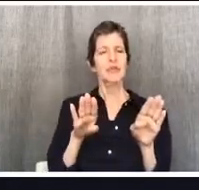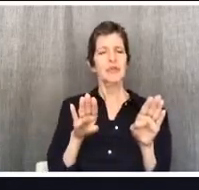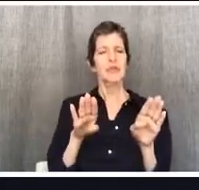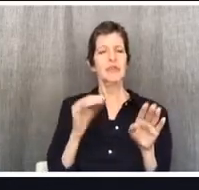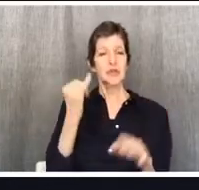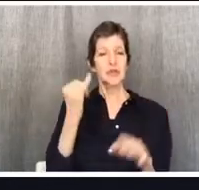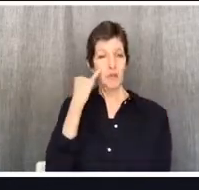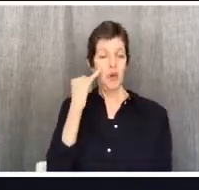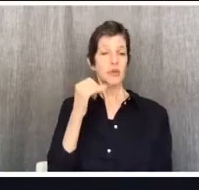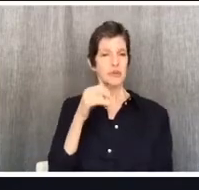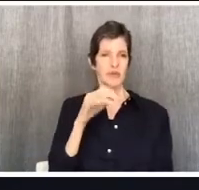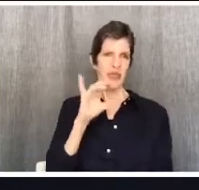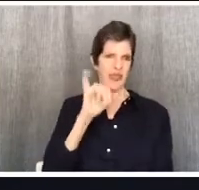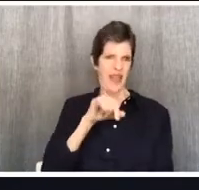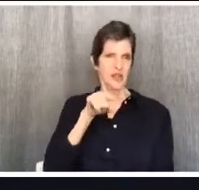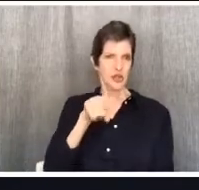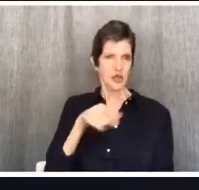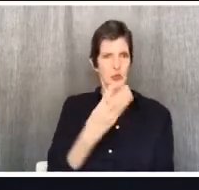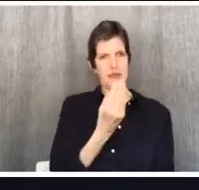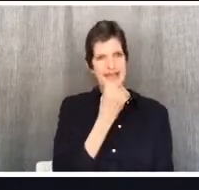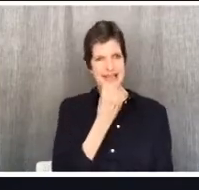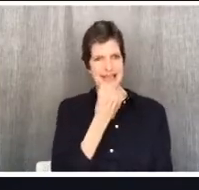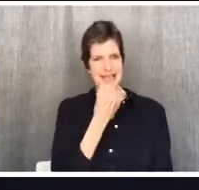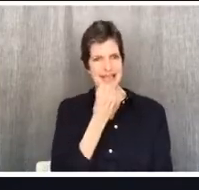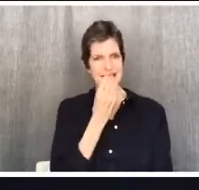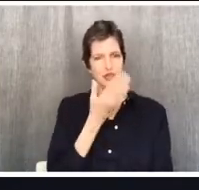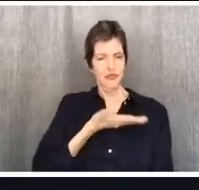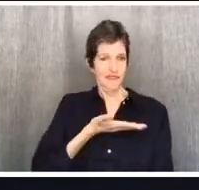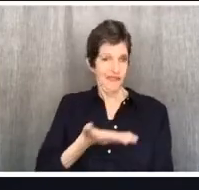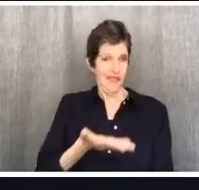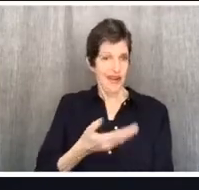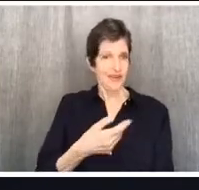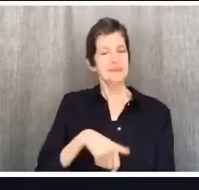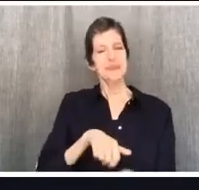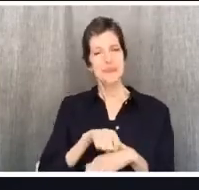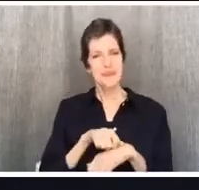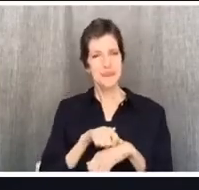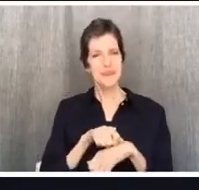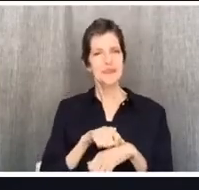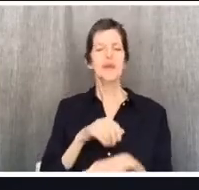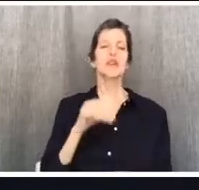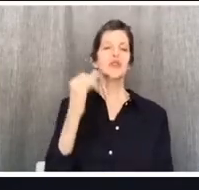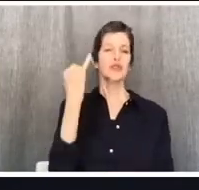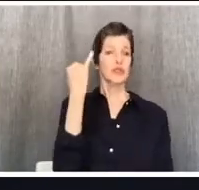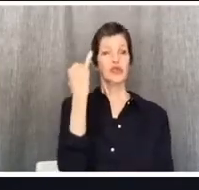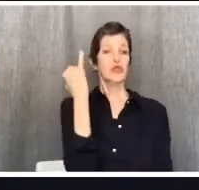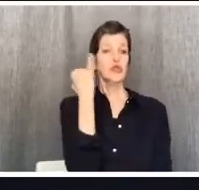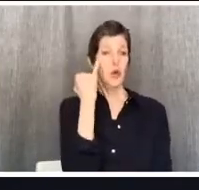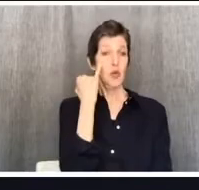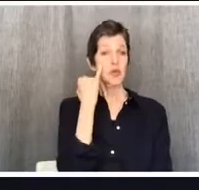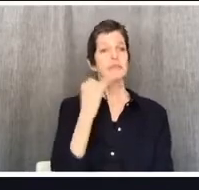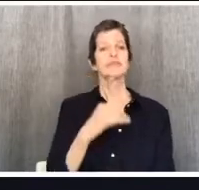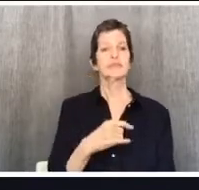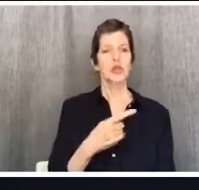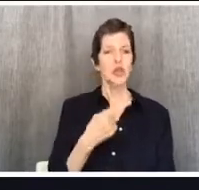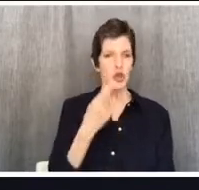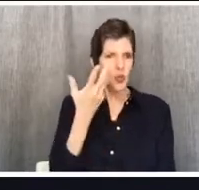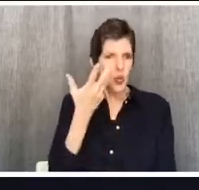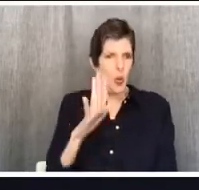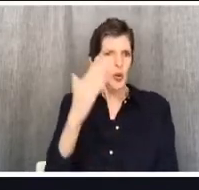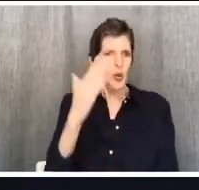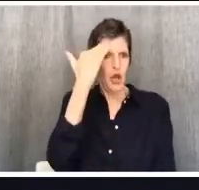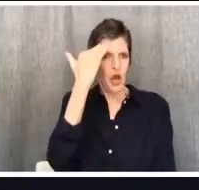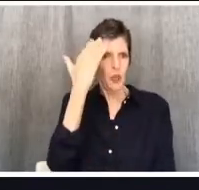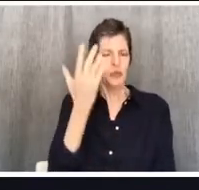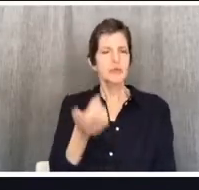affect other people. The first thing that could happen if you eat this meat that has been announced to have been sacrificed to idols is you have